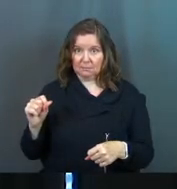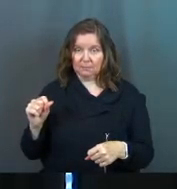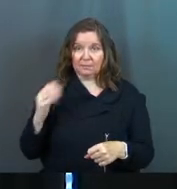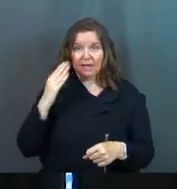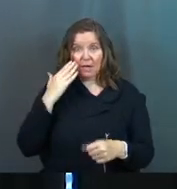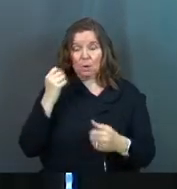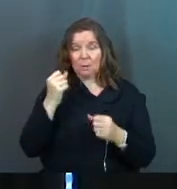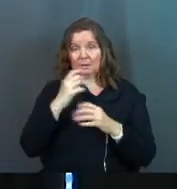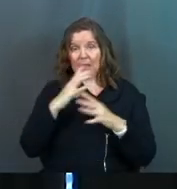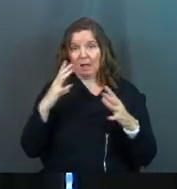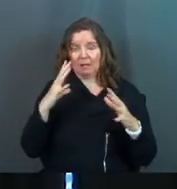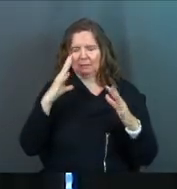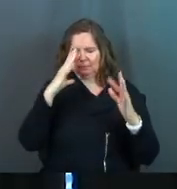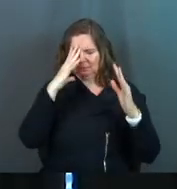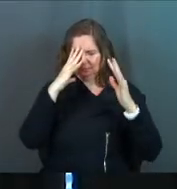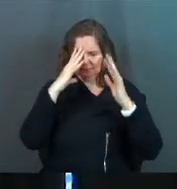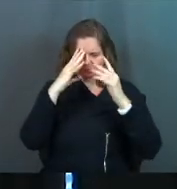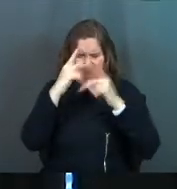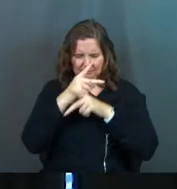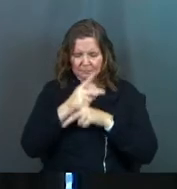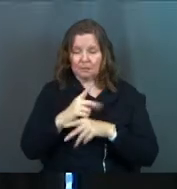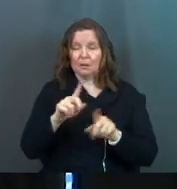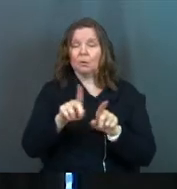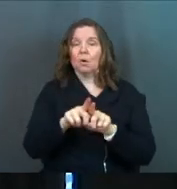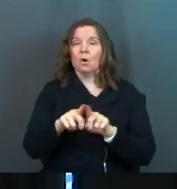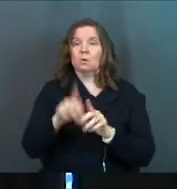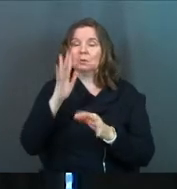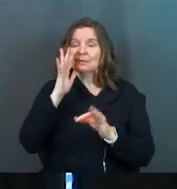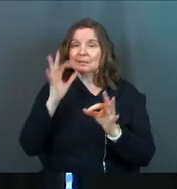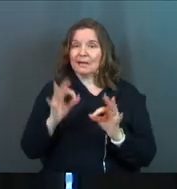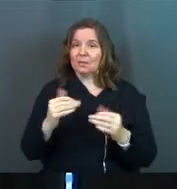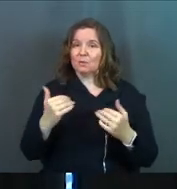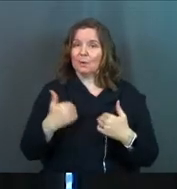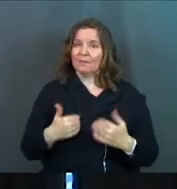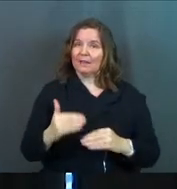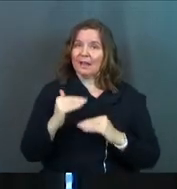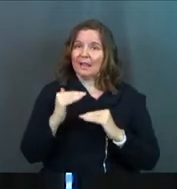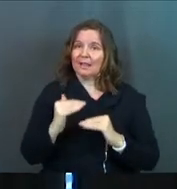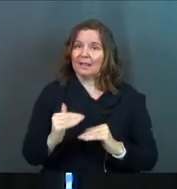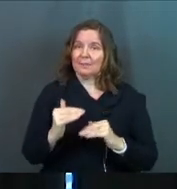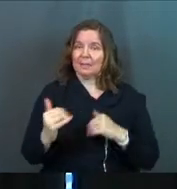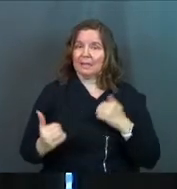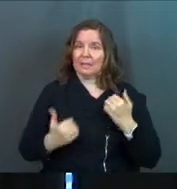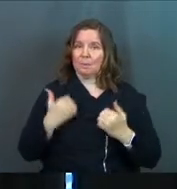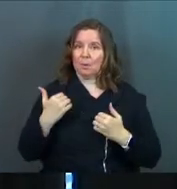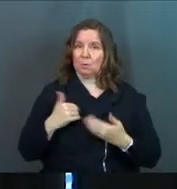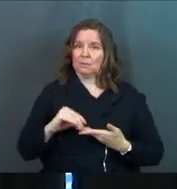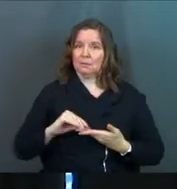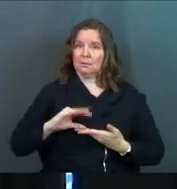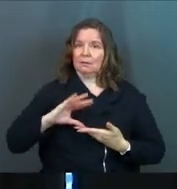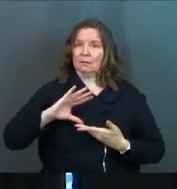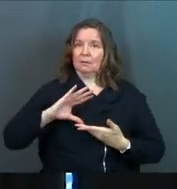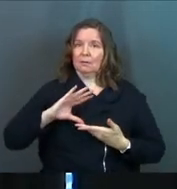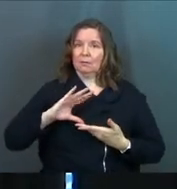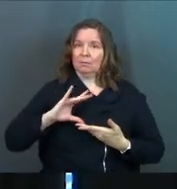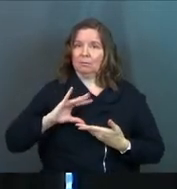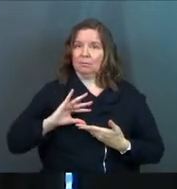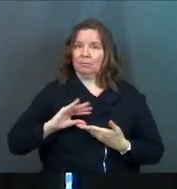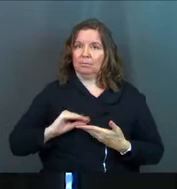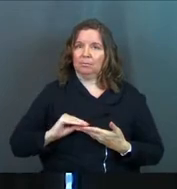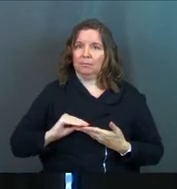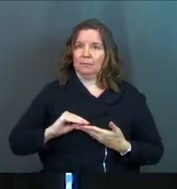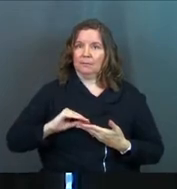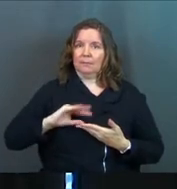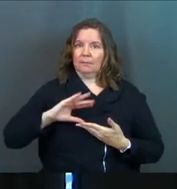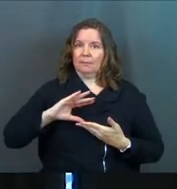I know it's a lot. But He also chose to have a limited emotional tank. And He